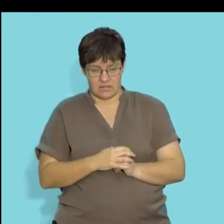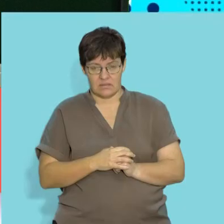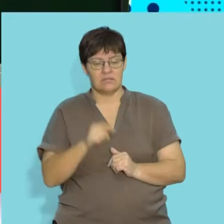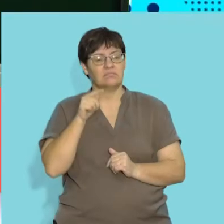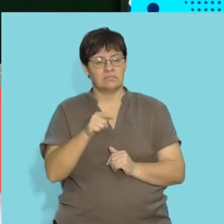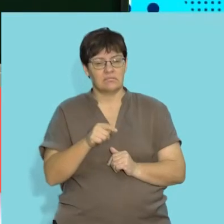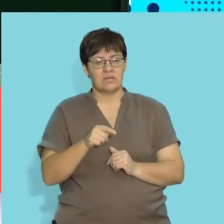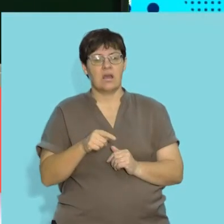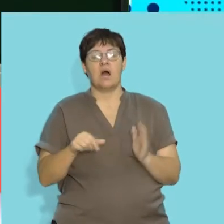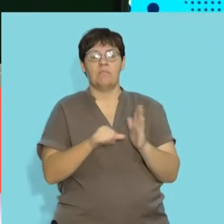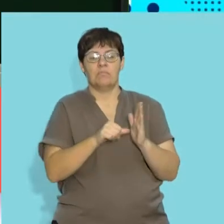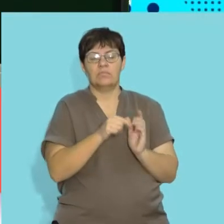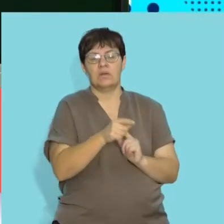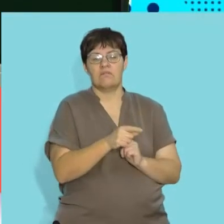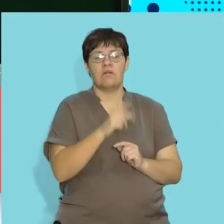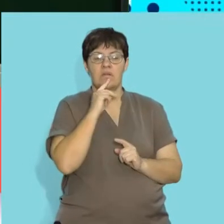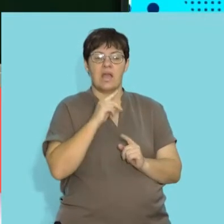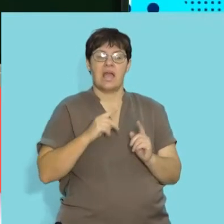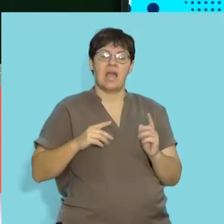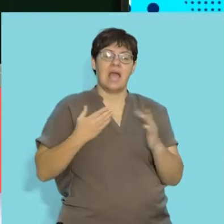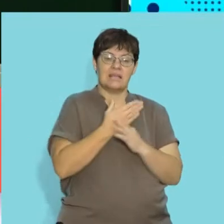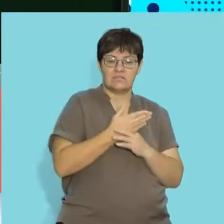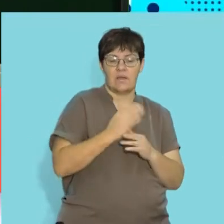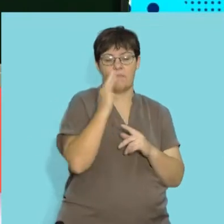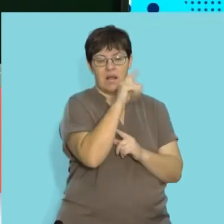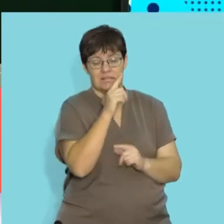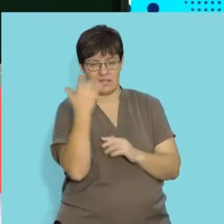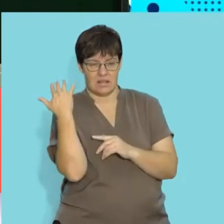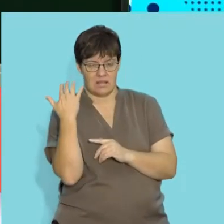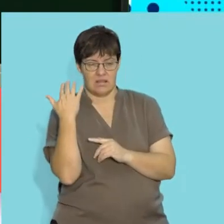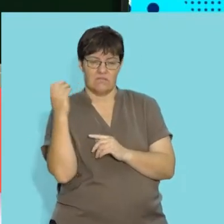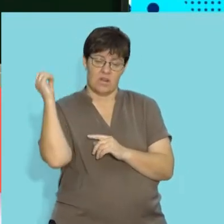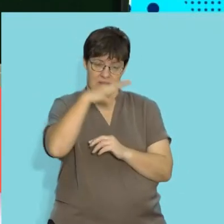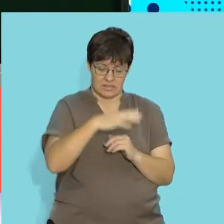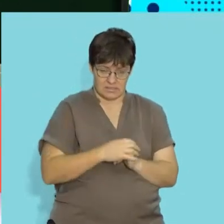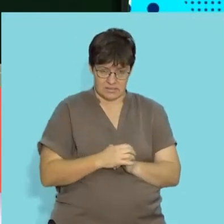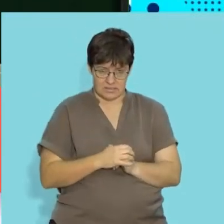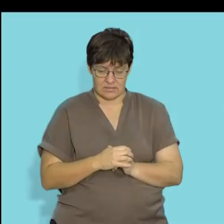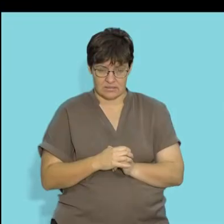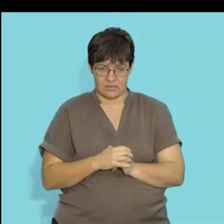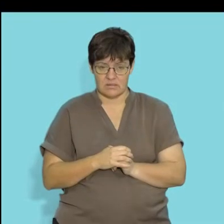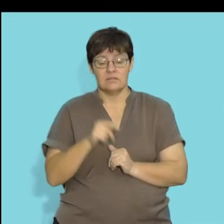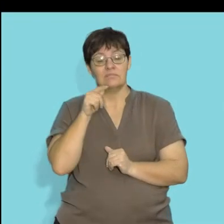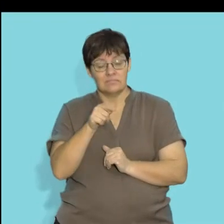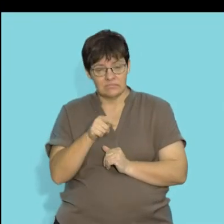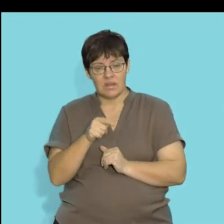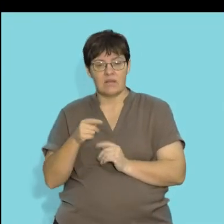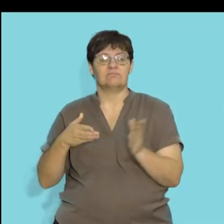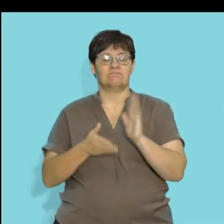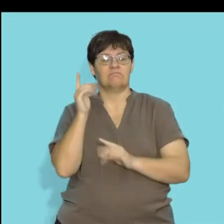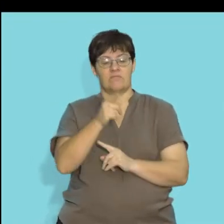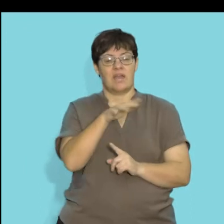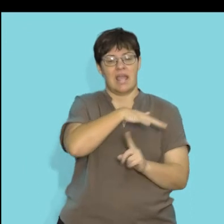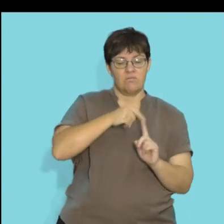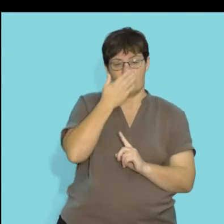And so this is significant when we talk about the access of plants to light. So the aspect is the